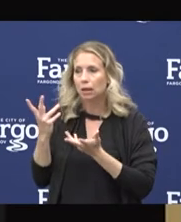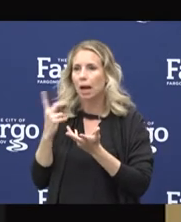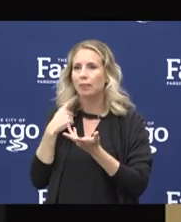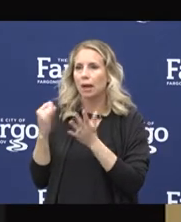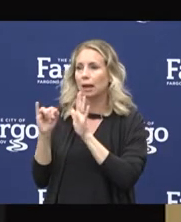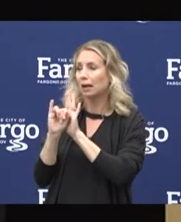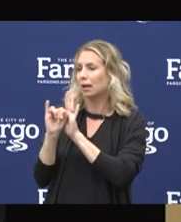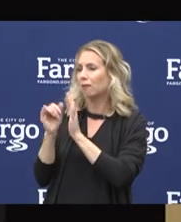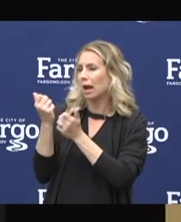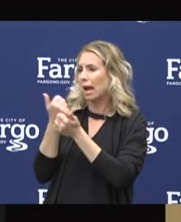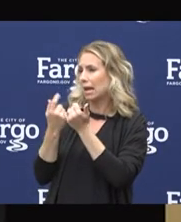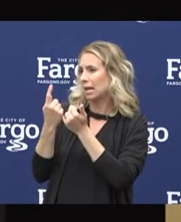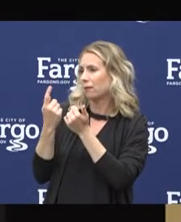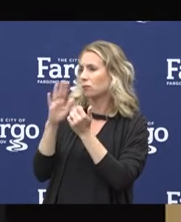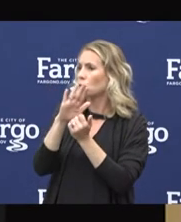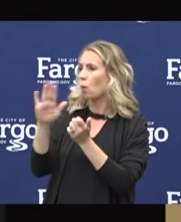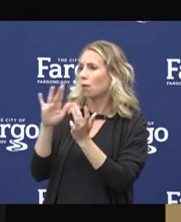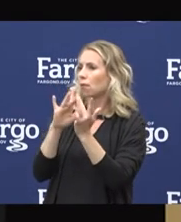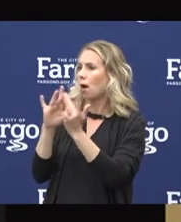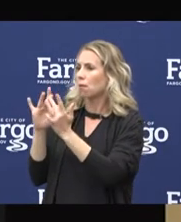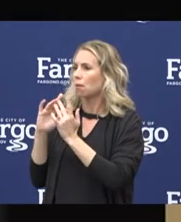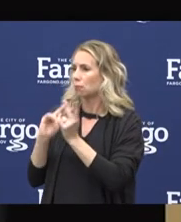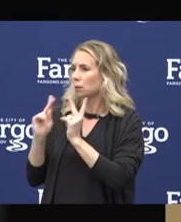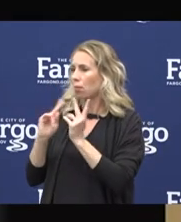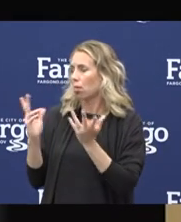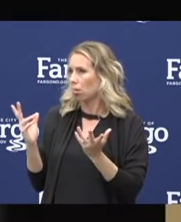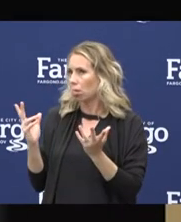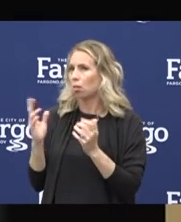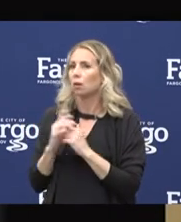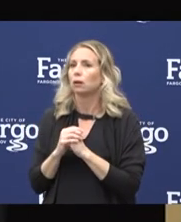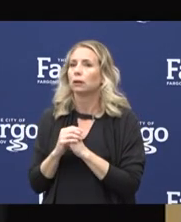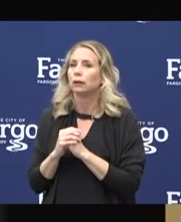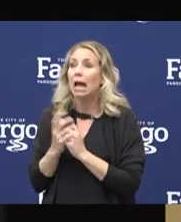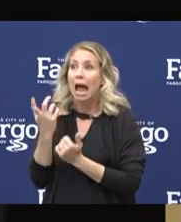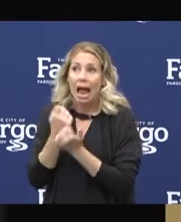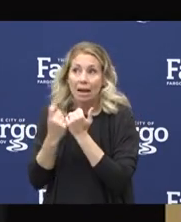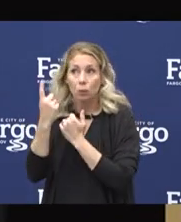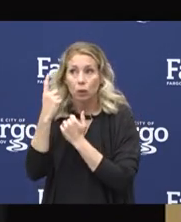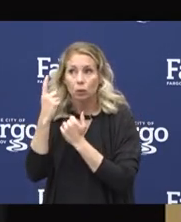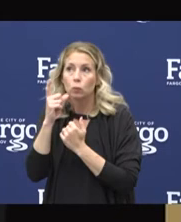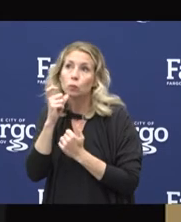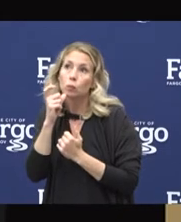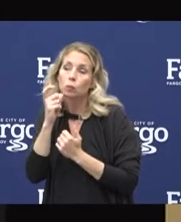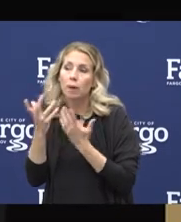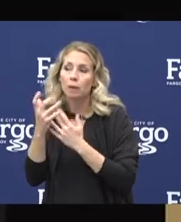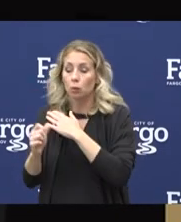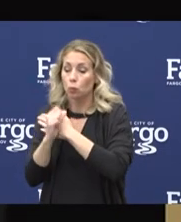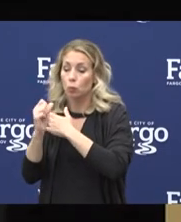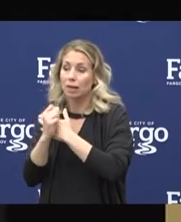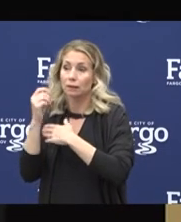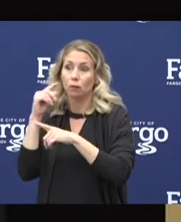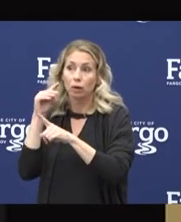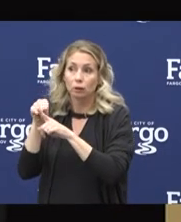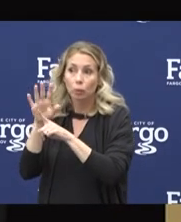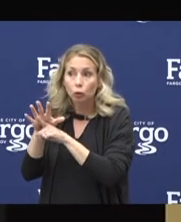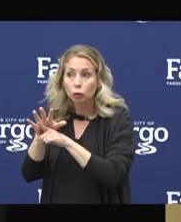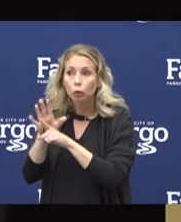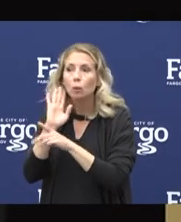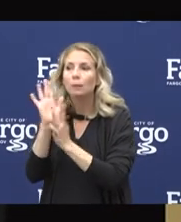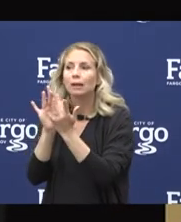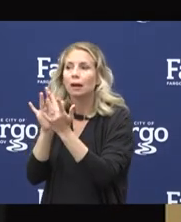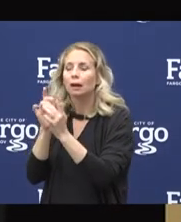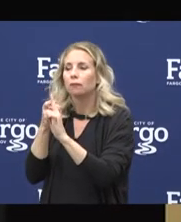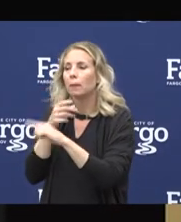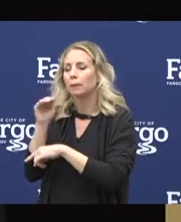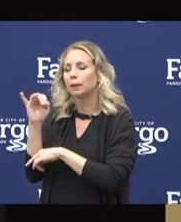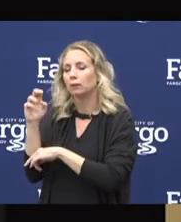any of your contacts. Anyone that is considered at risk of exposure will be contacted by Minnesota